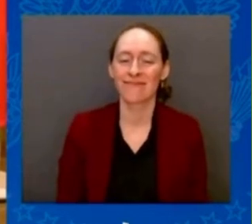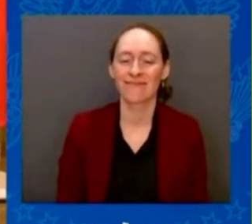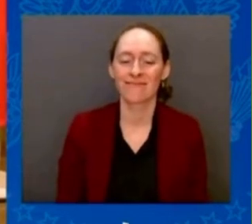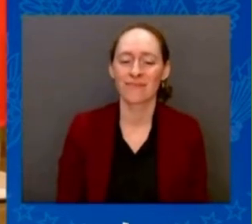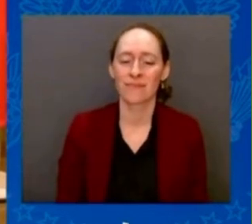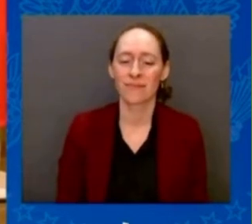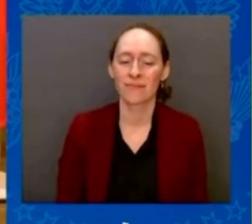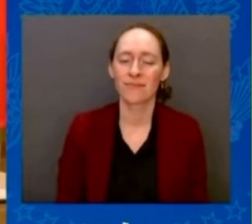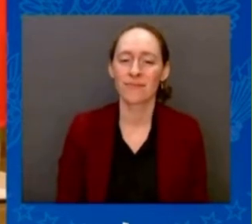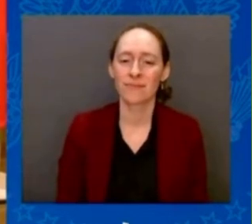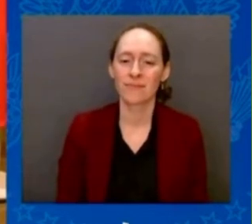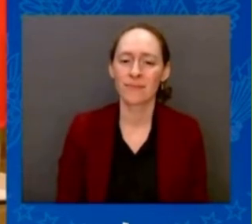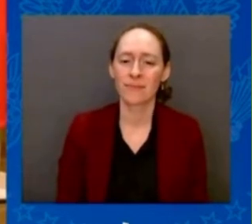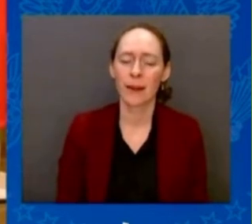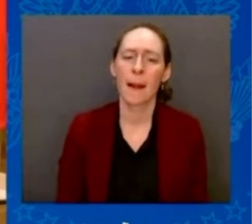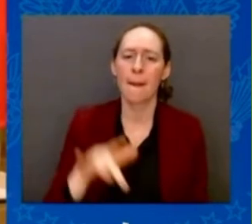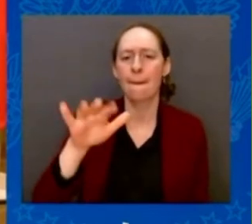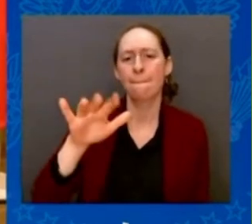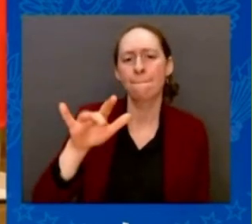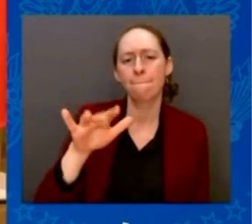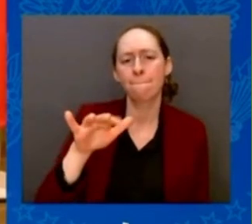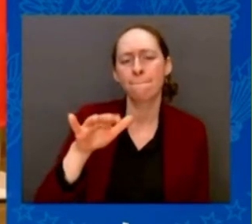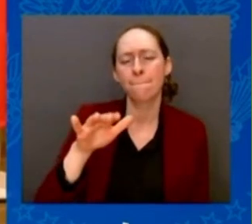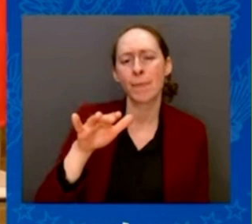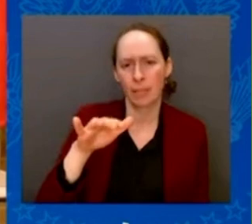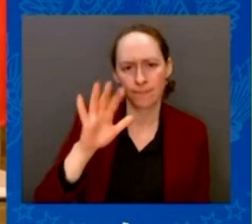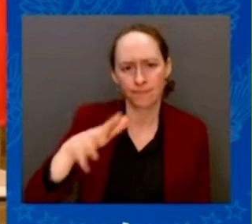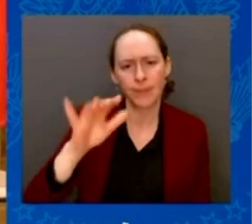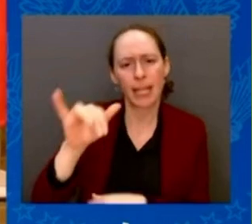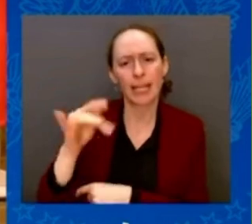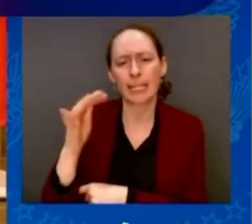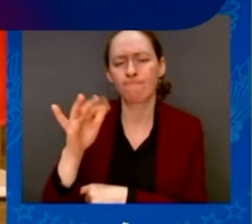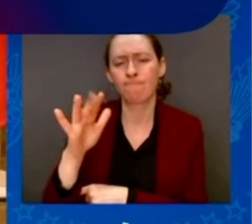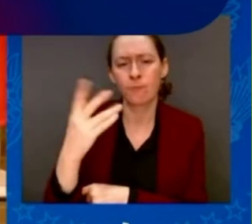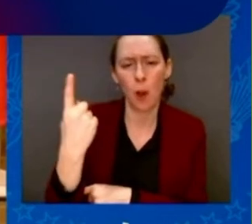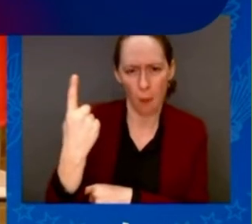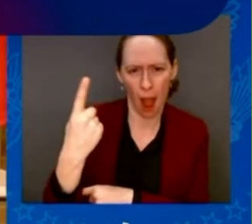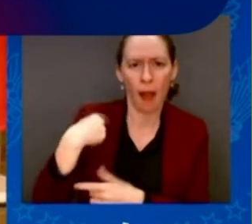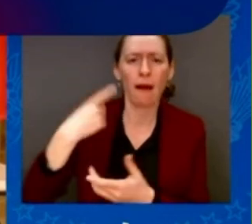our friend in Russia,